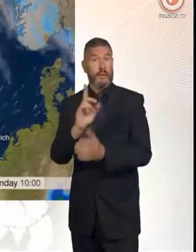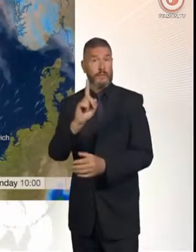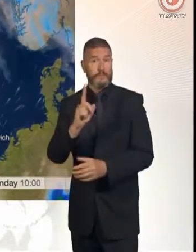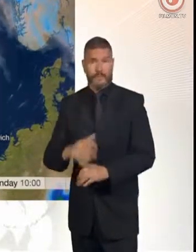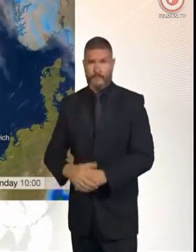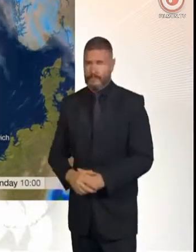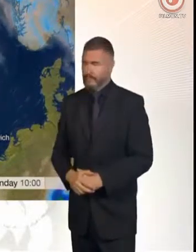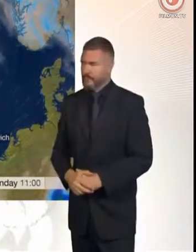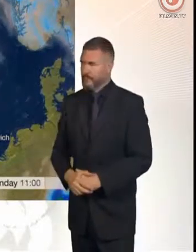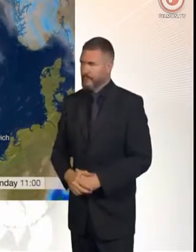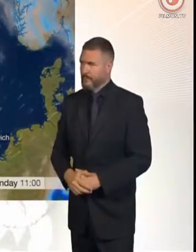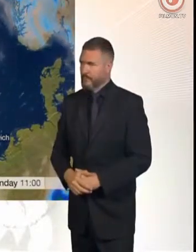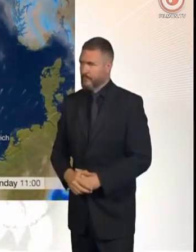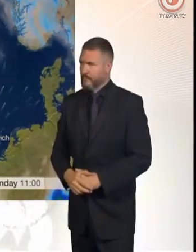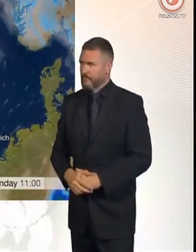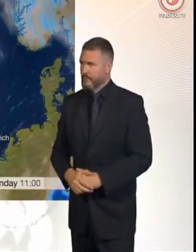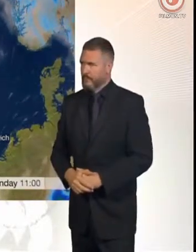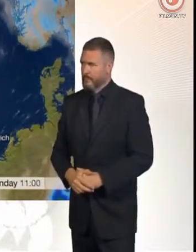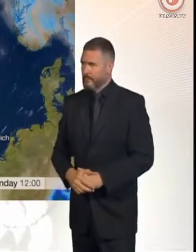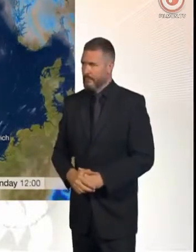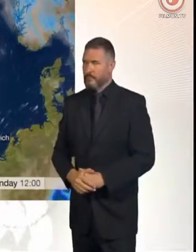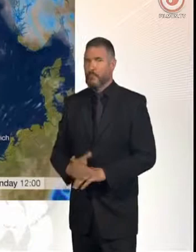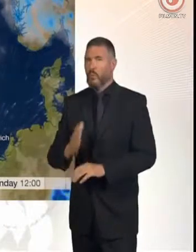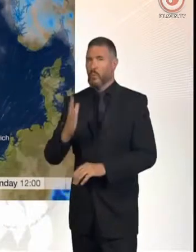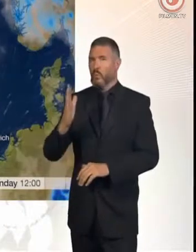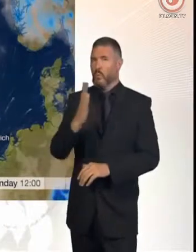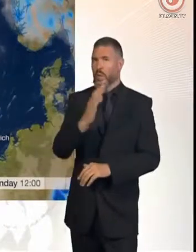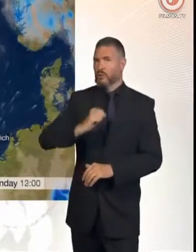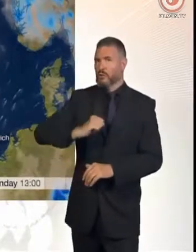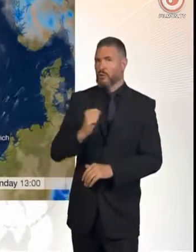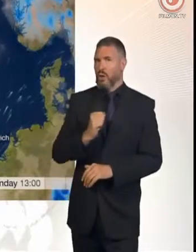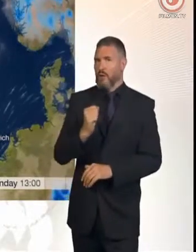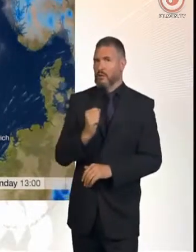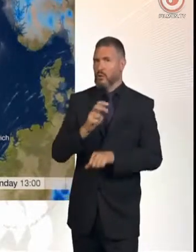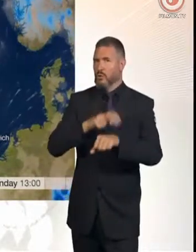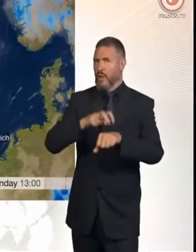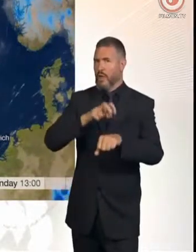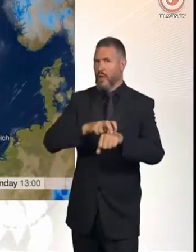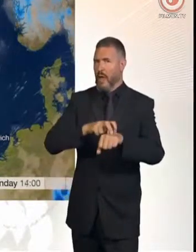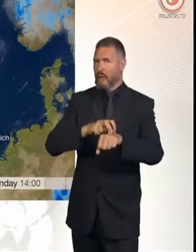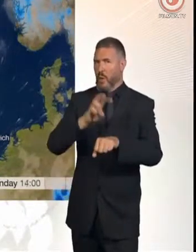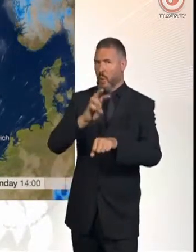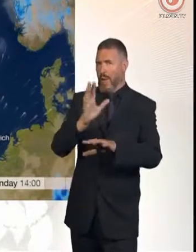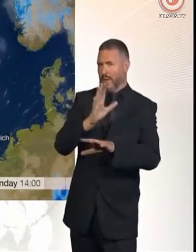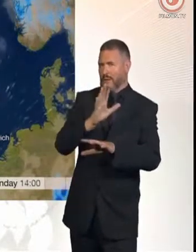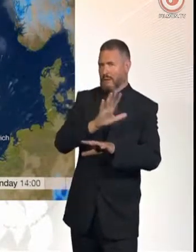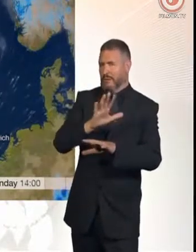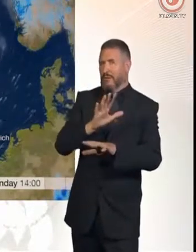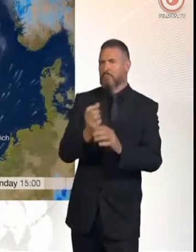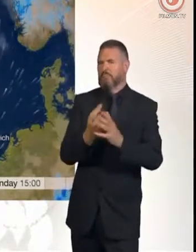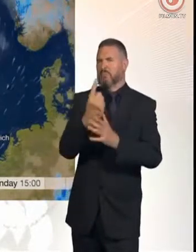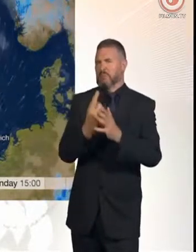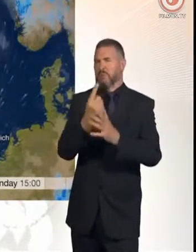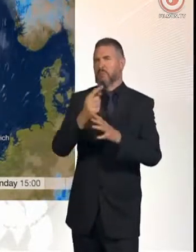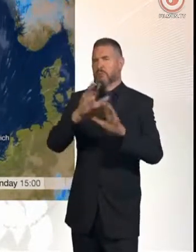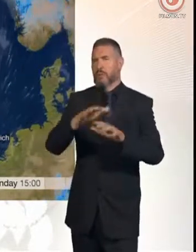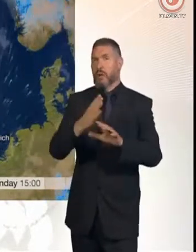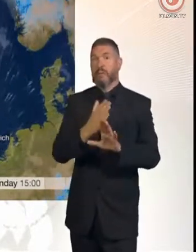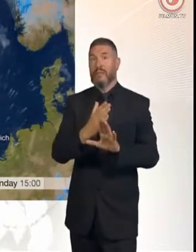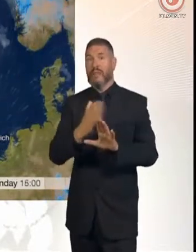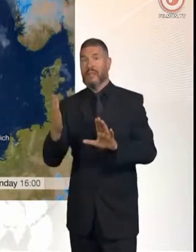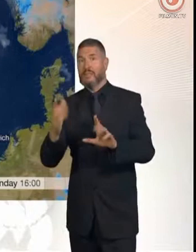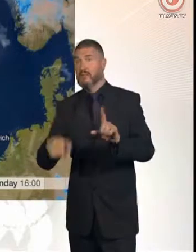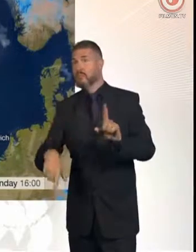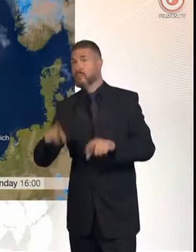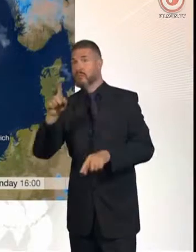closest to the low pressure, so western Scotland, Northern Ireland, maybe western fringes will continue to see some showers. So the further east you live,